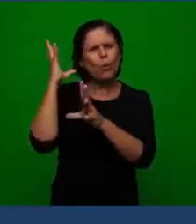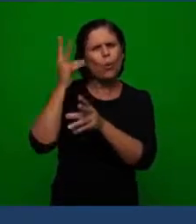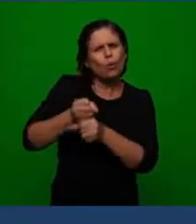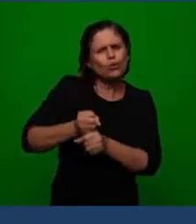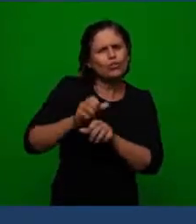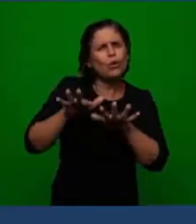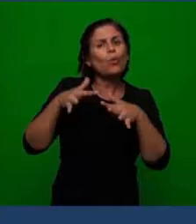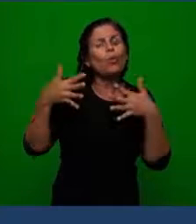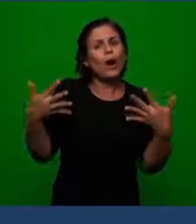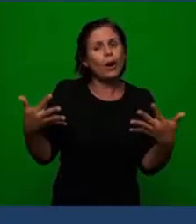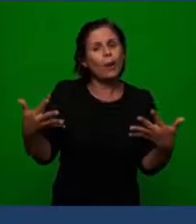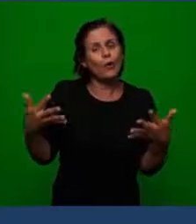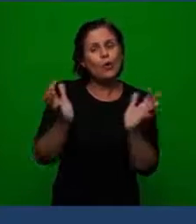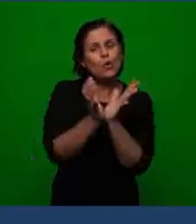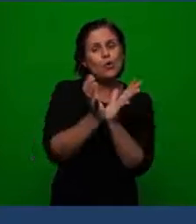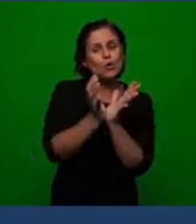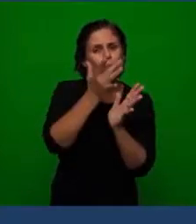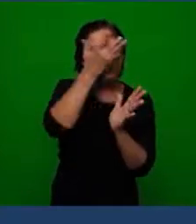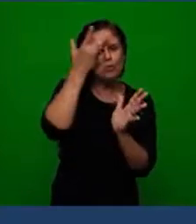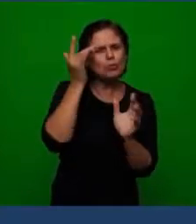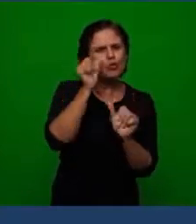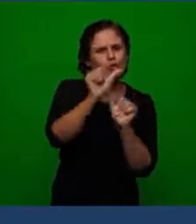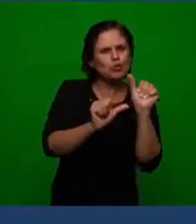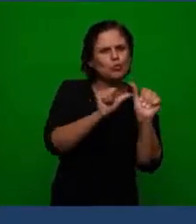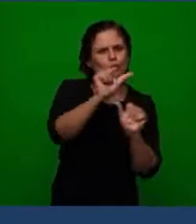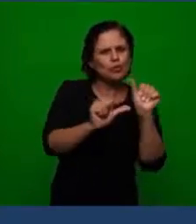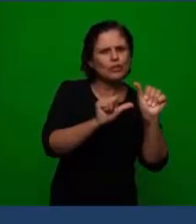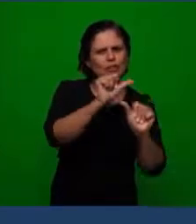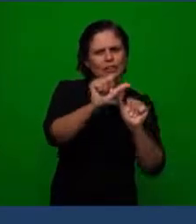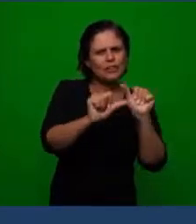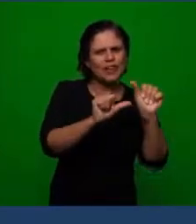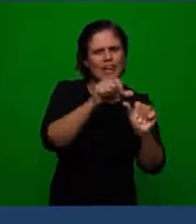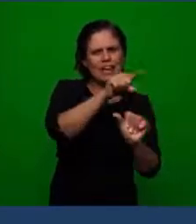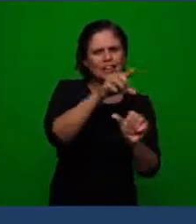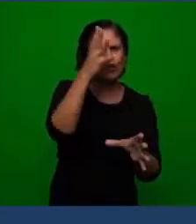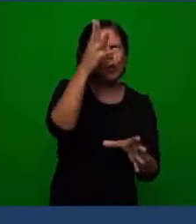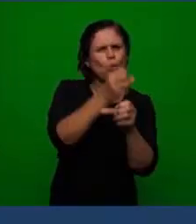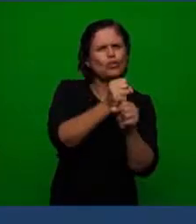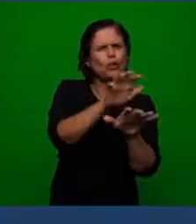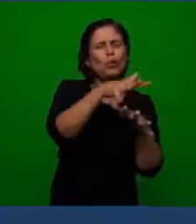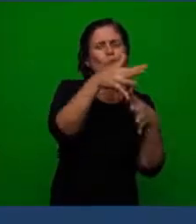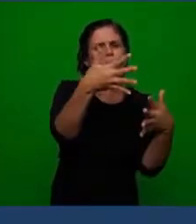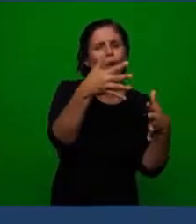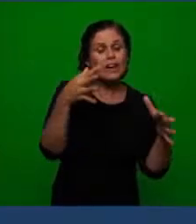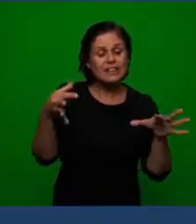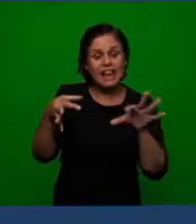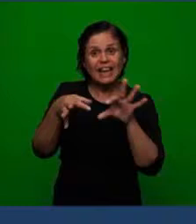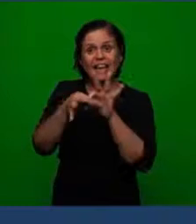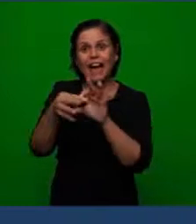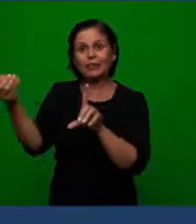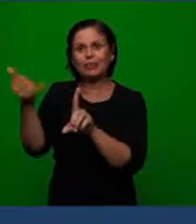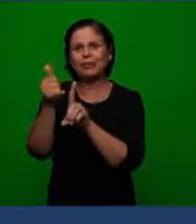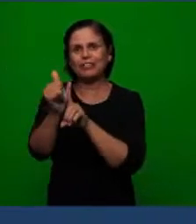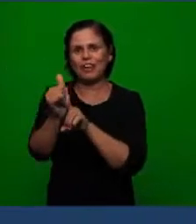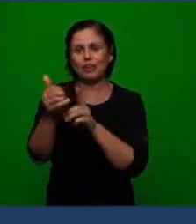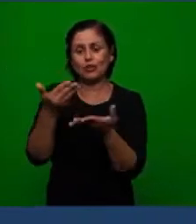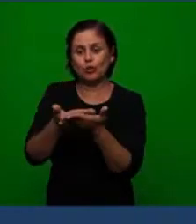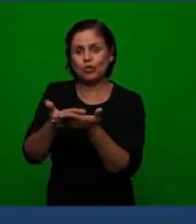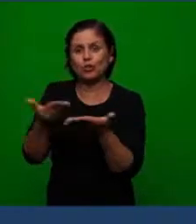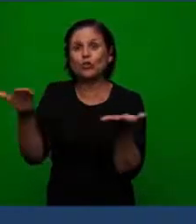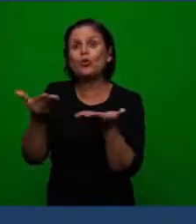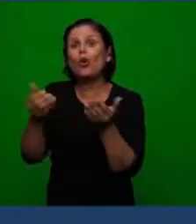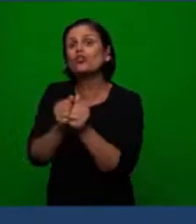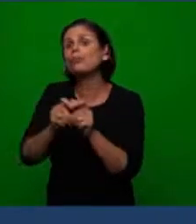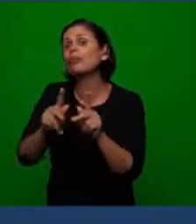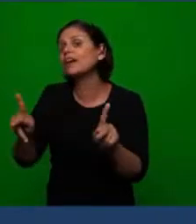understand that we that the reformers were able to extract and also we were able to extract in Sunday school that has a